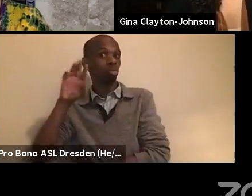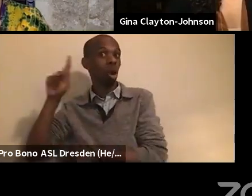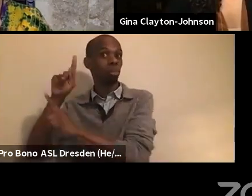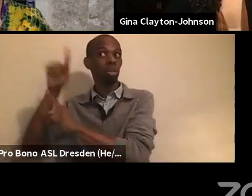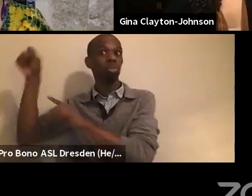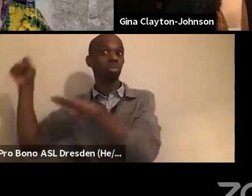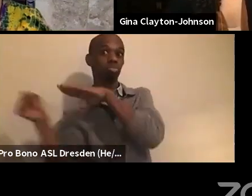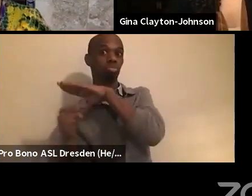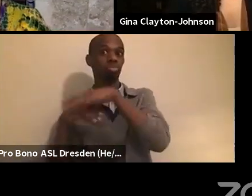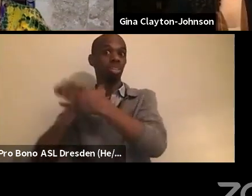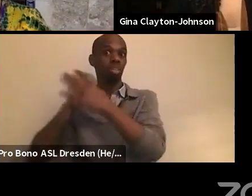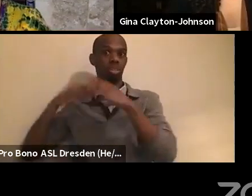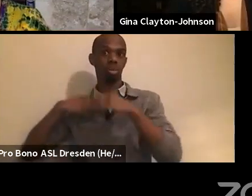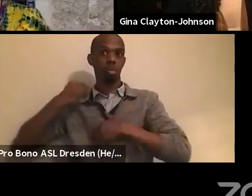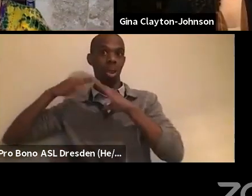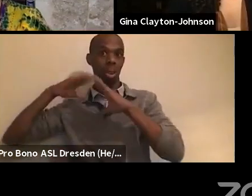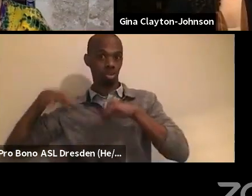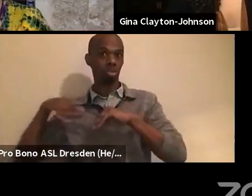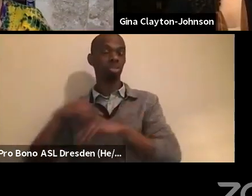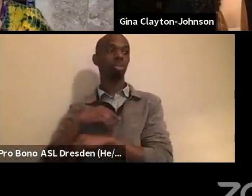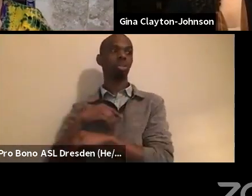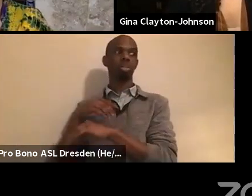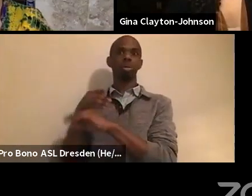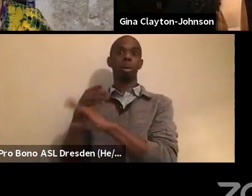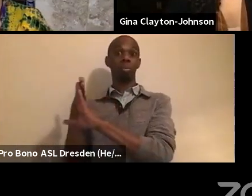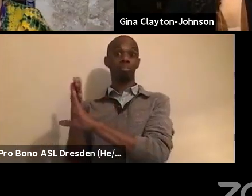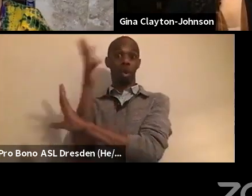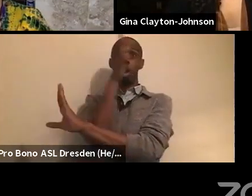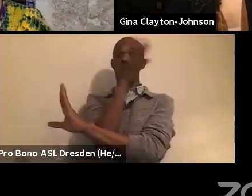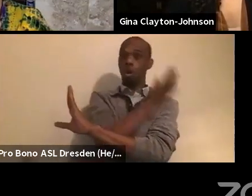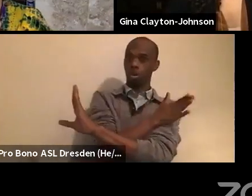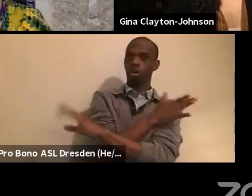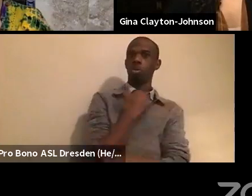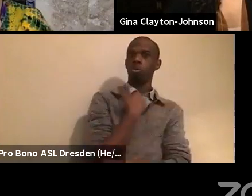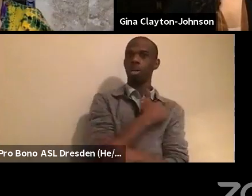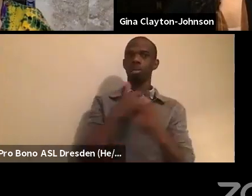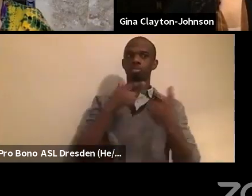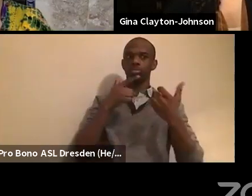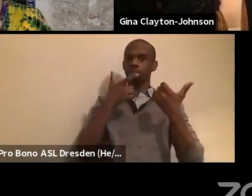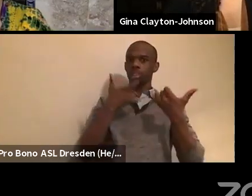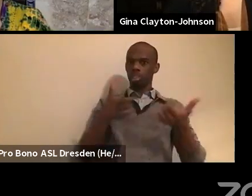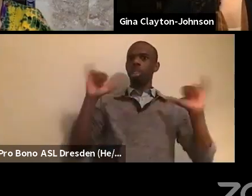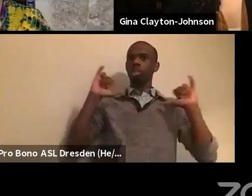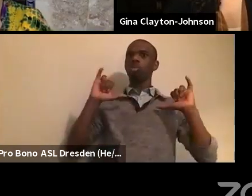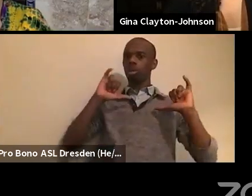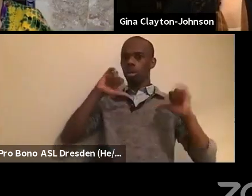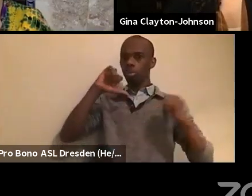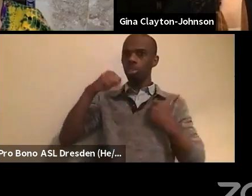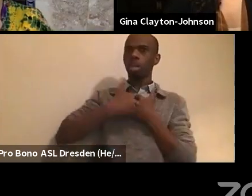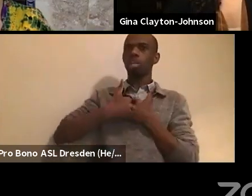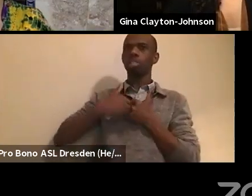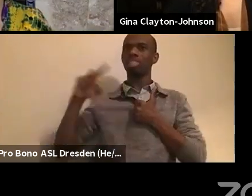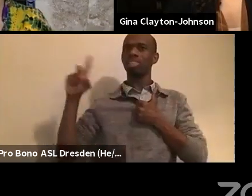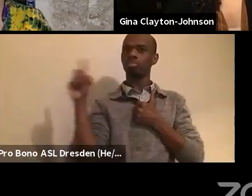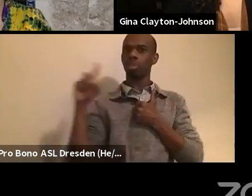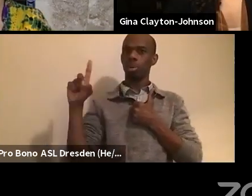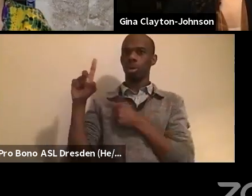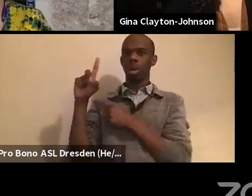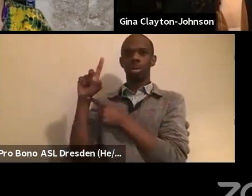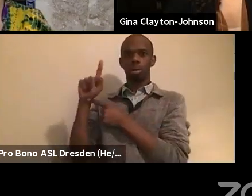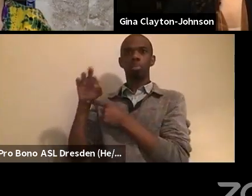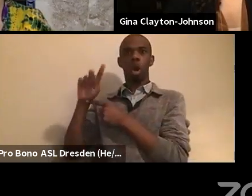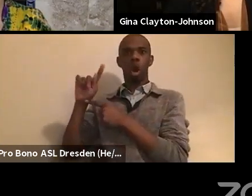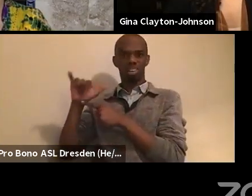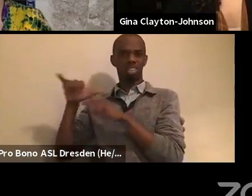to challenge both parties. still doing that, but we challenged the democratic party because the democratic party had milked votes